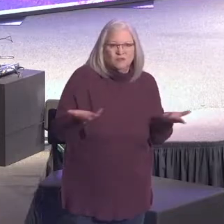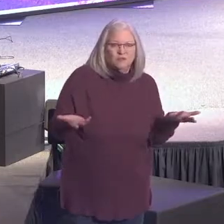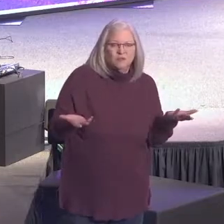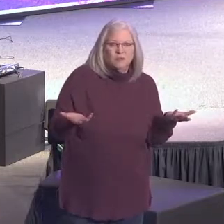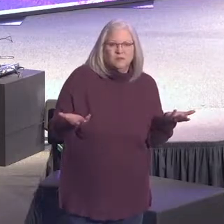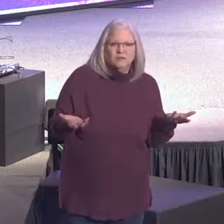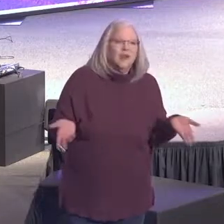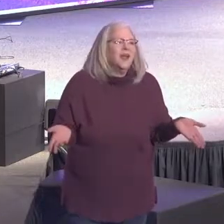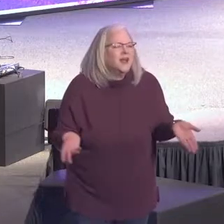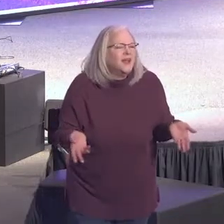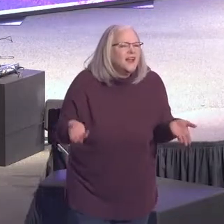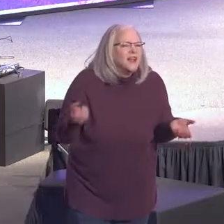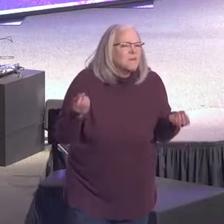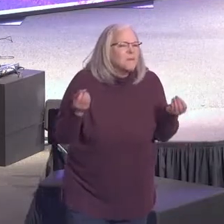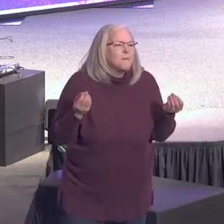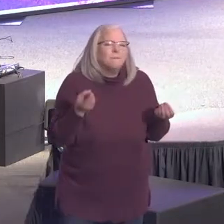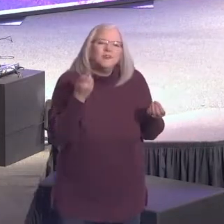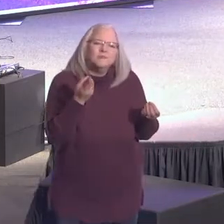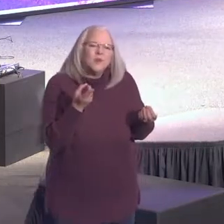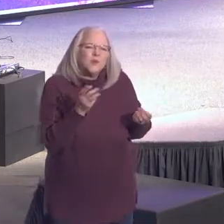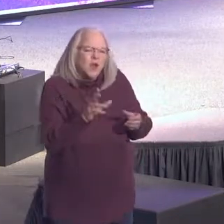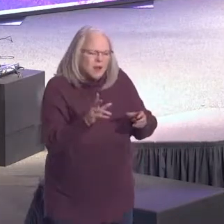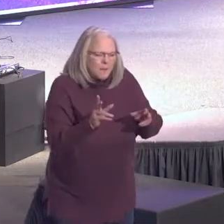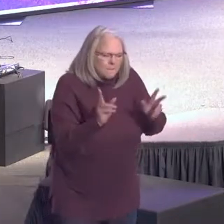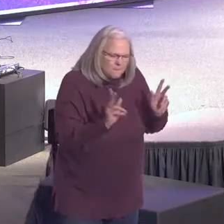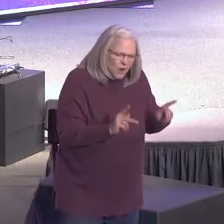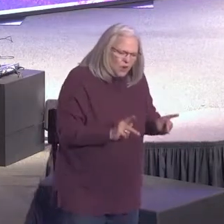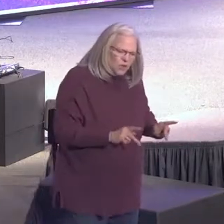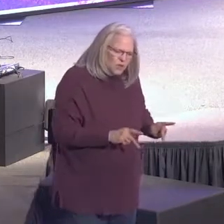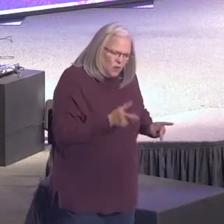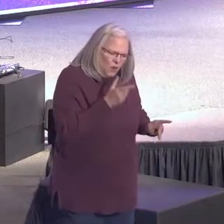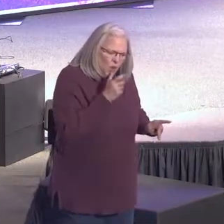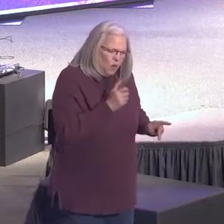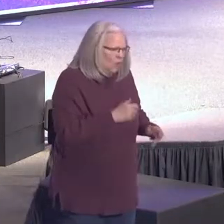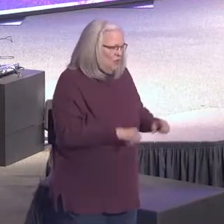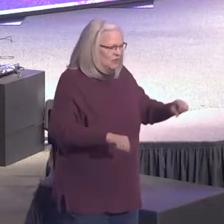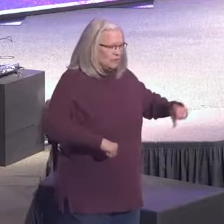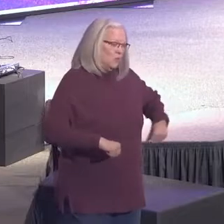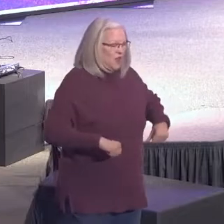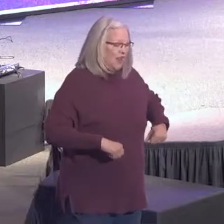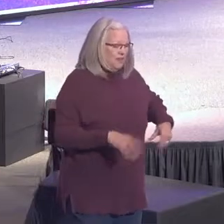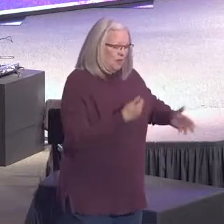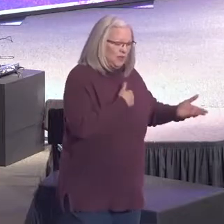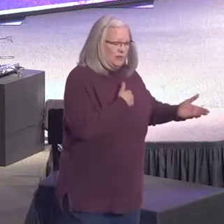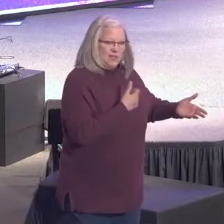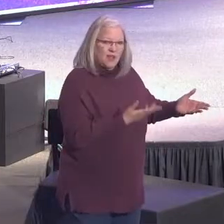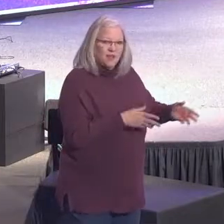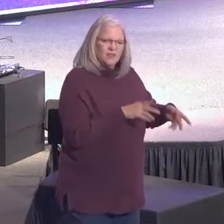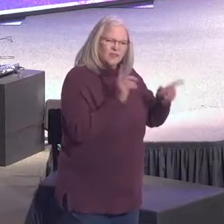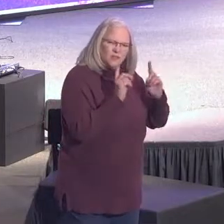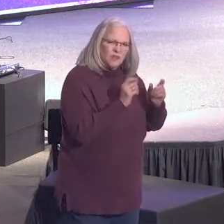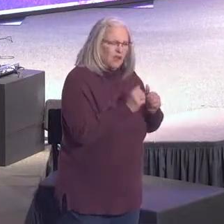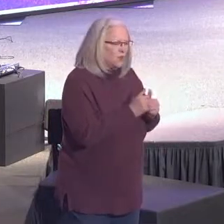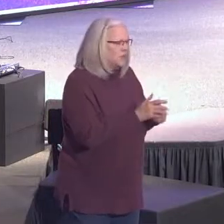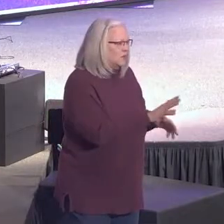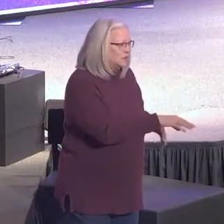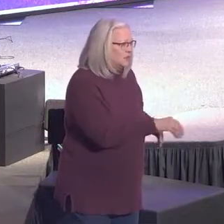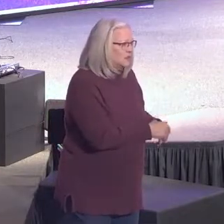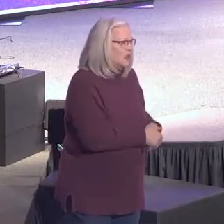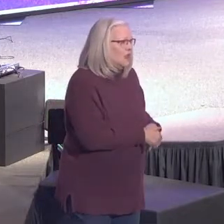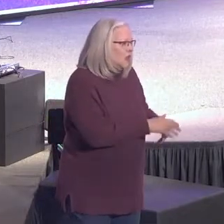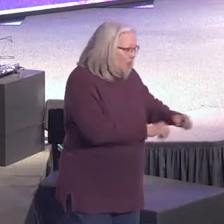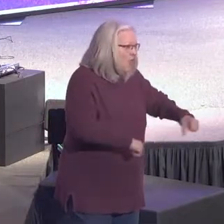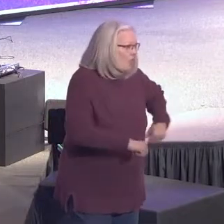Christ. I mean, you ever been around a person and all they do is kind of like, the braggadocious, like boasting. And I was around, we went to actually a